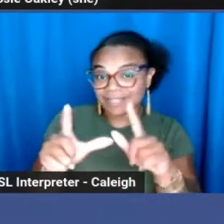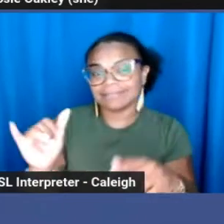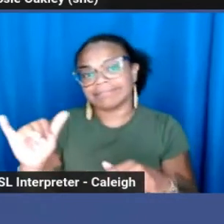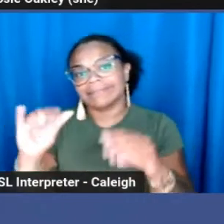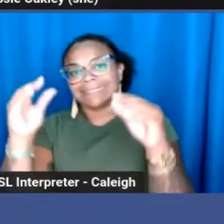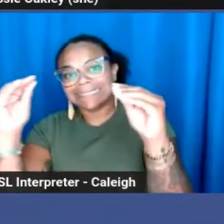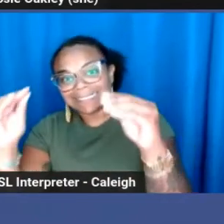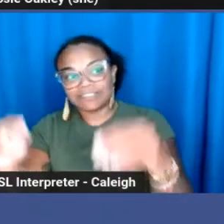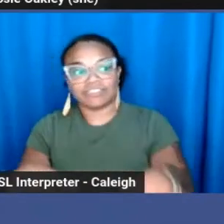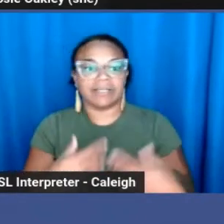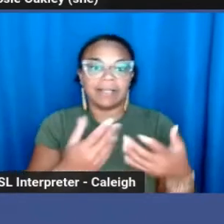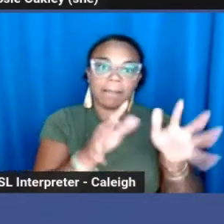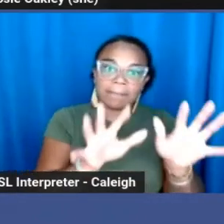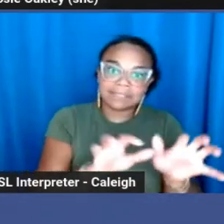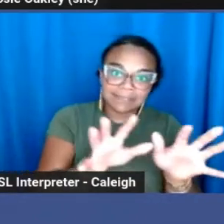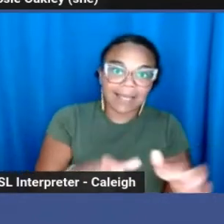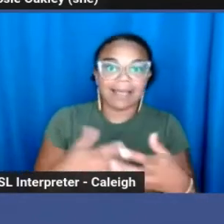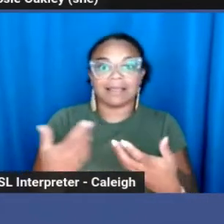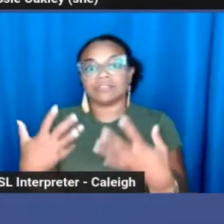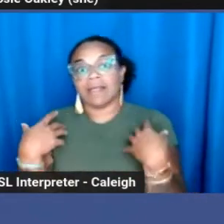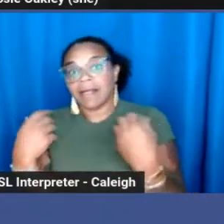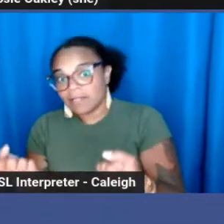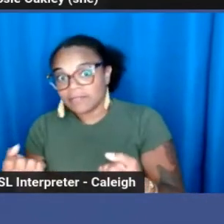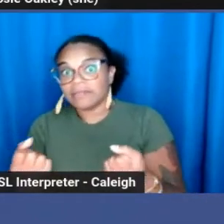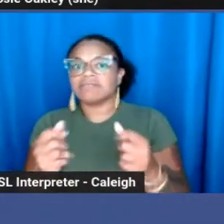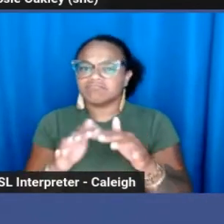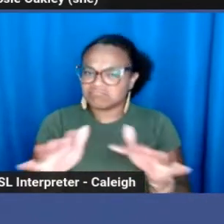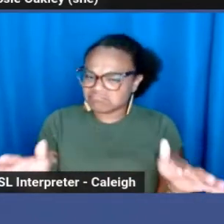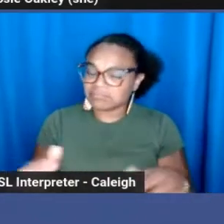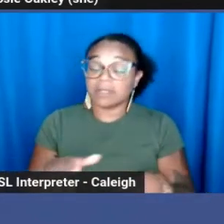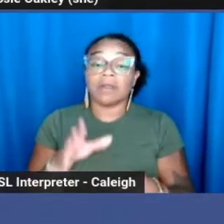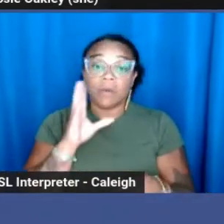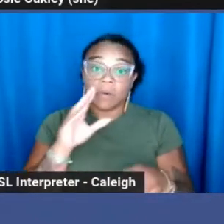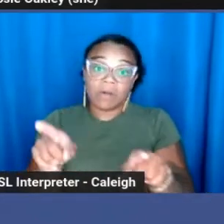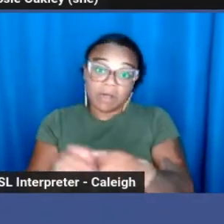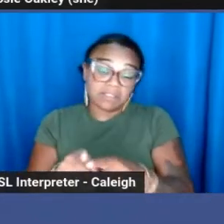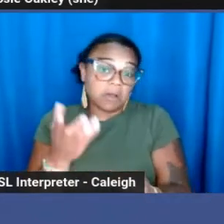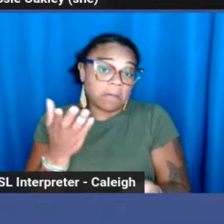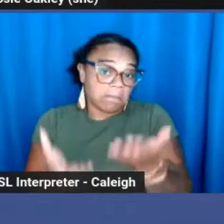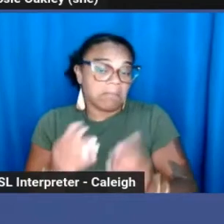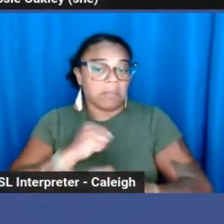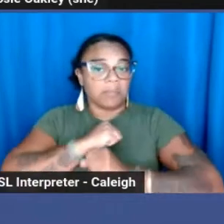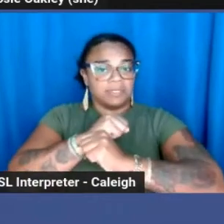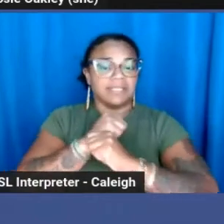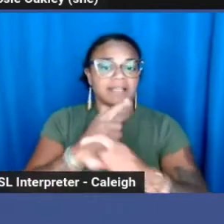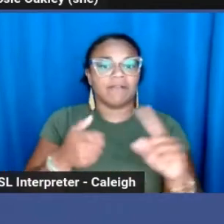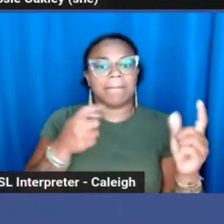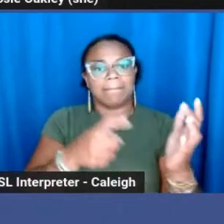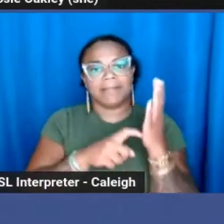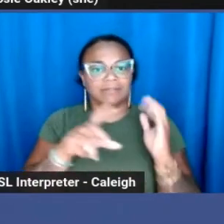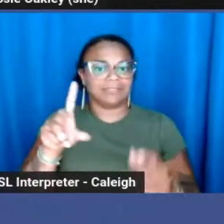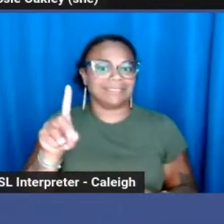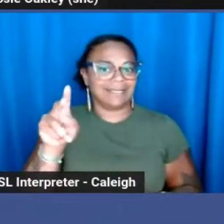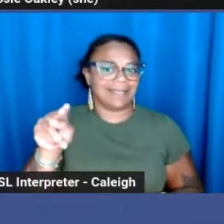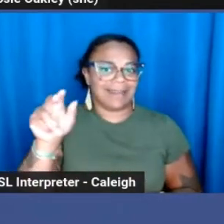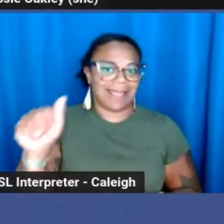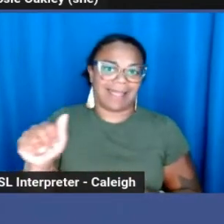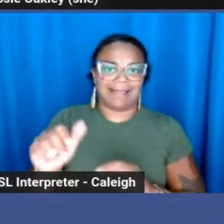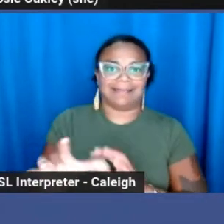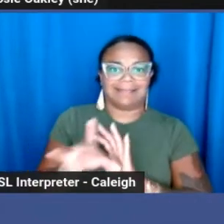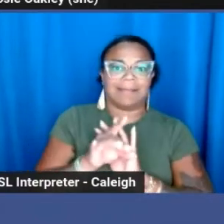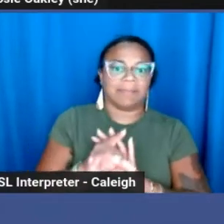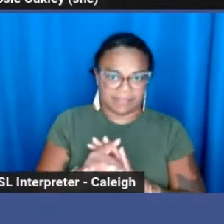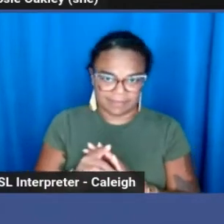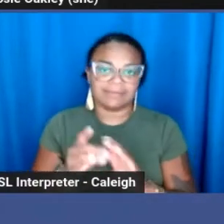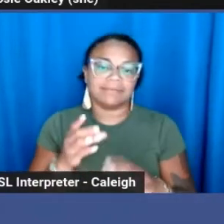massage, or in health. And it might also help protect you from mandatory DNA sampling after you're convicted. In the